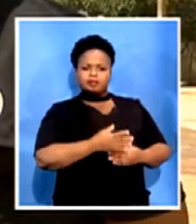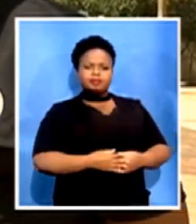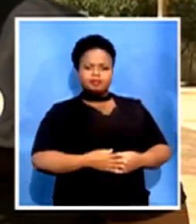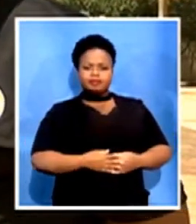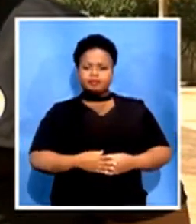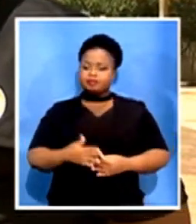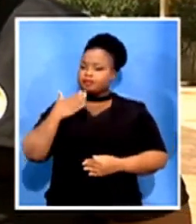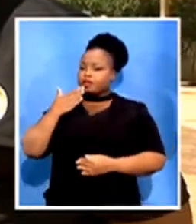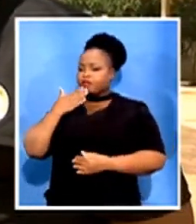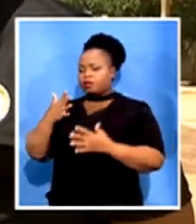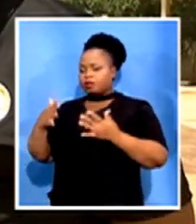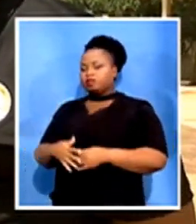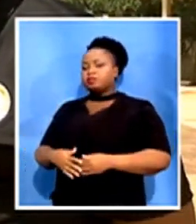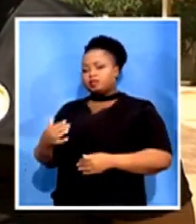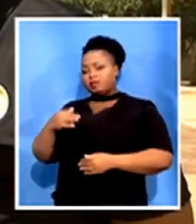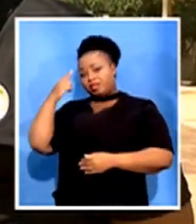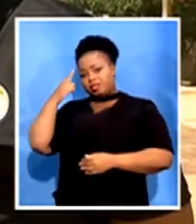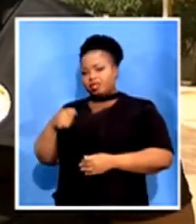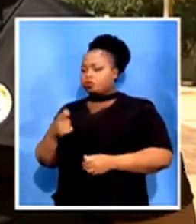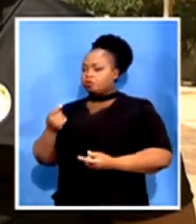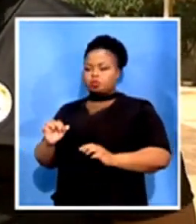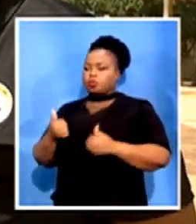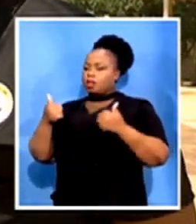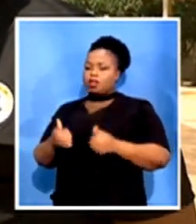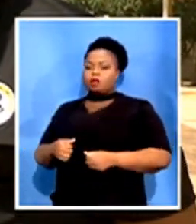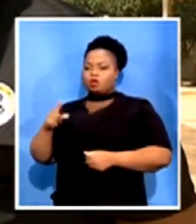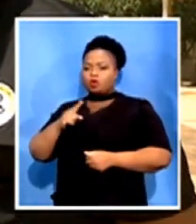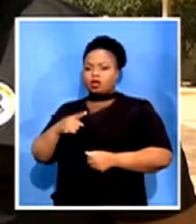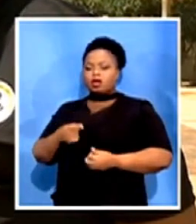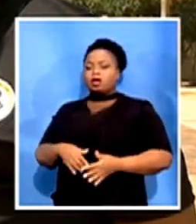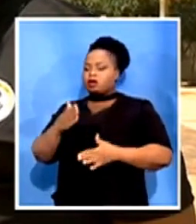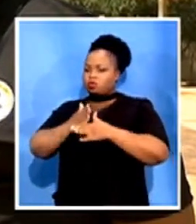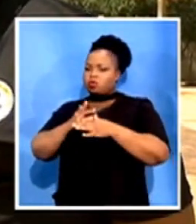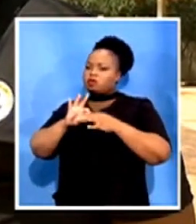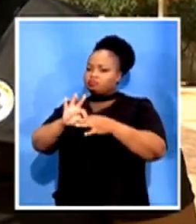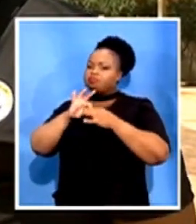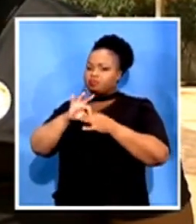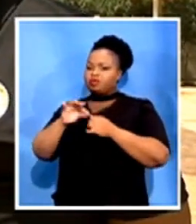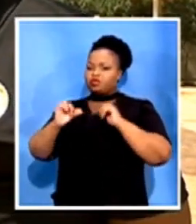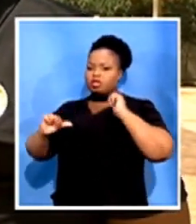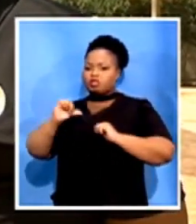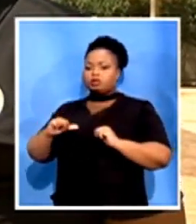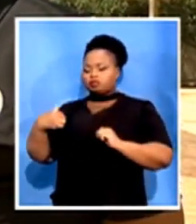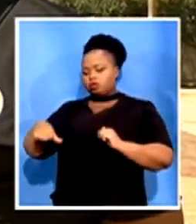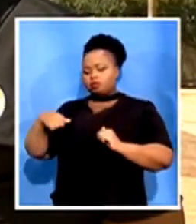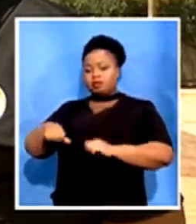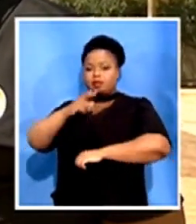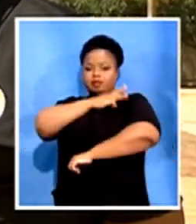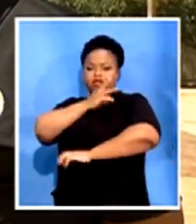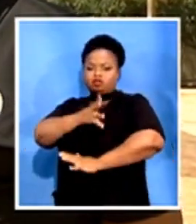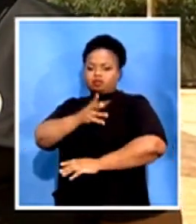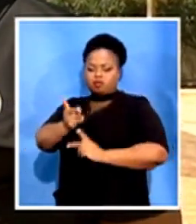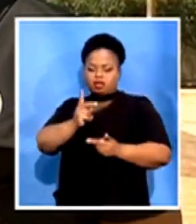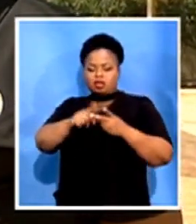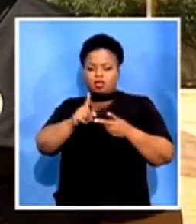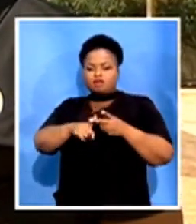and seizure is going very well. We're getting the cooperation that we need from the acting municipal manager. And we are also getting all the documents and equipment that